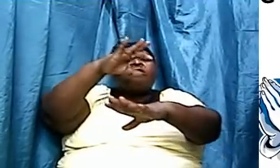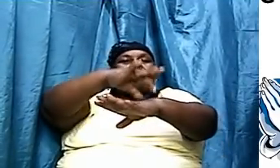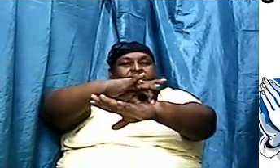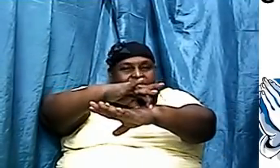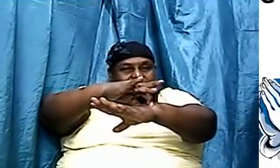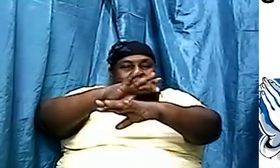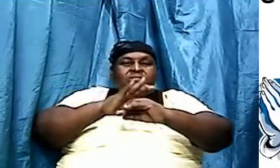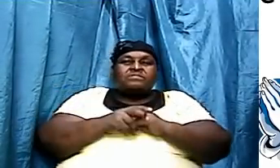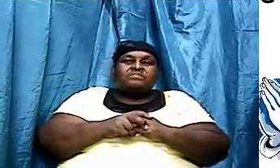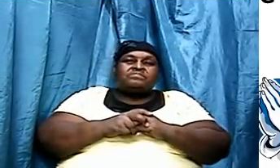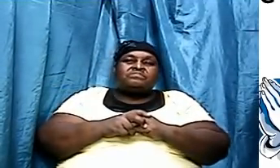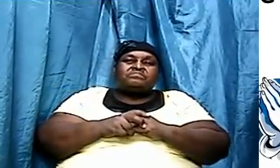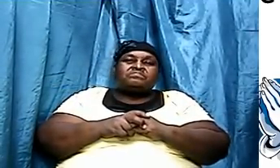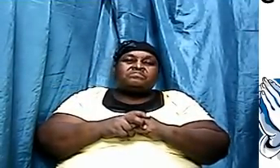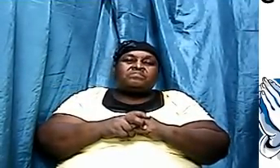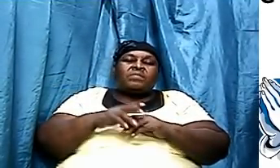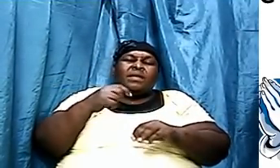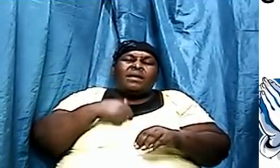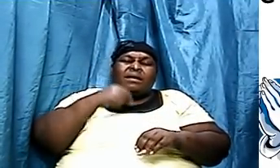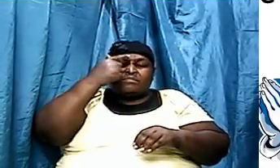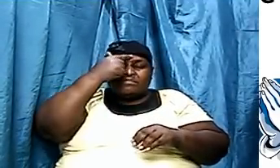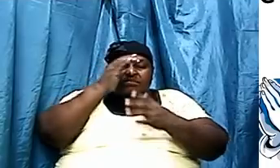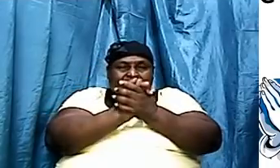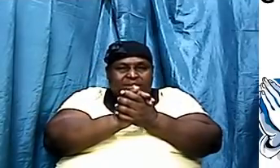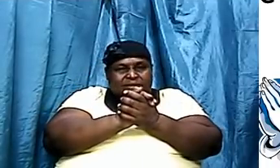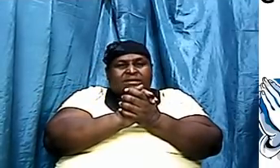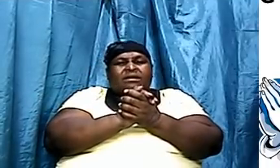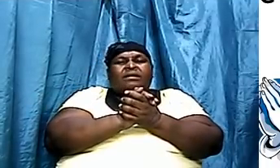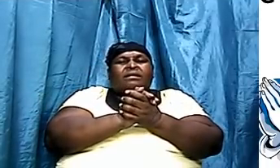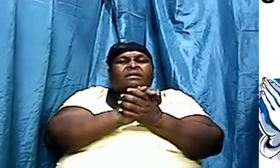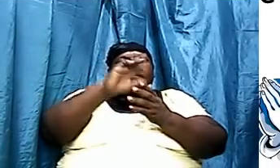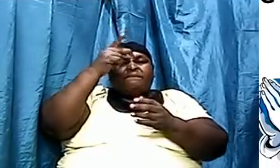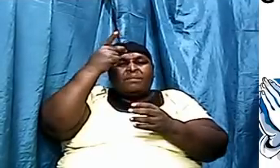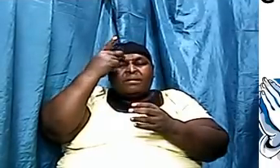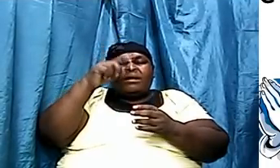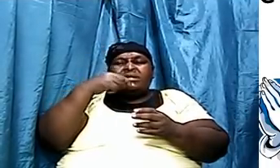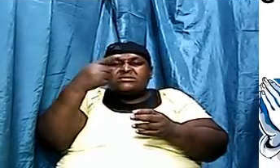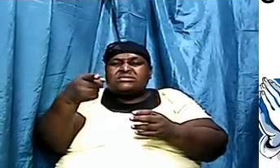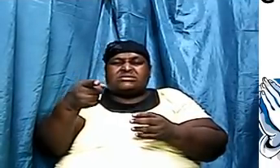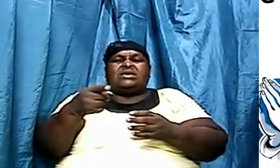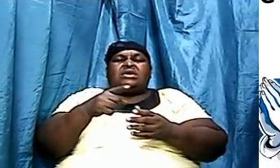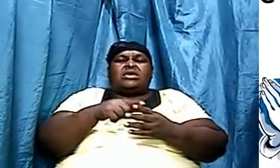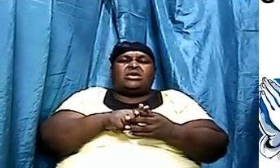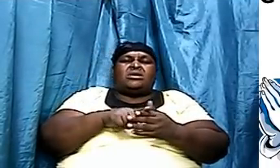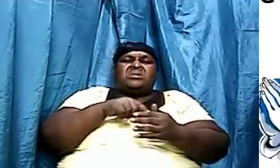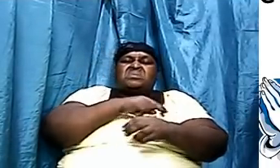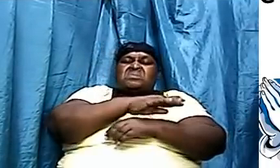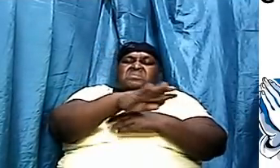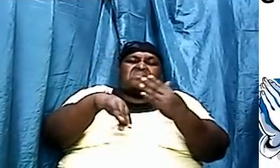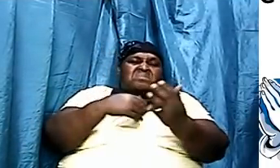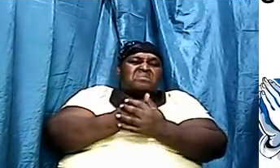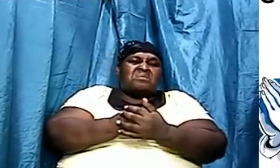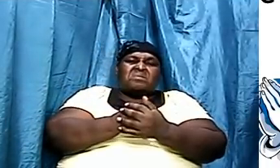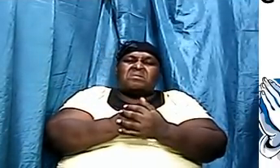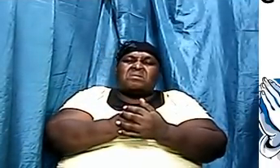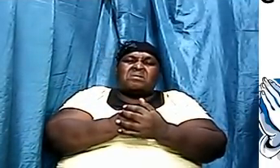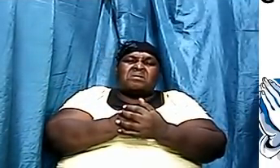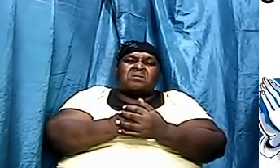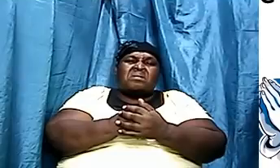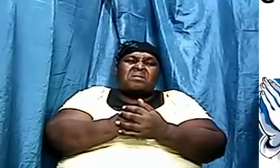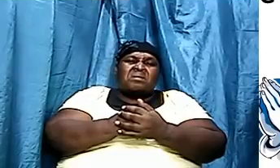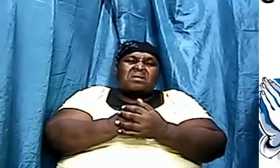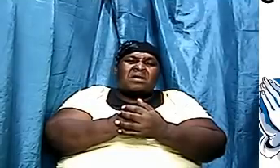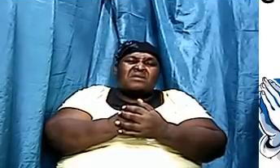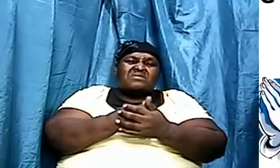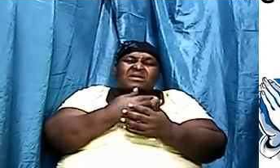Paul said that to the people in Athens, to the philosophers, to the men who believe Greek mythology and